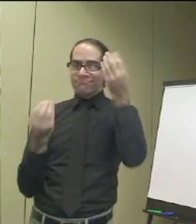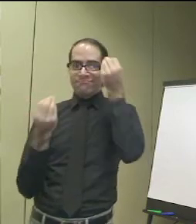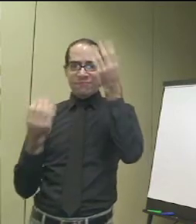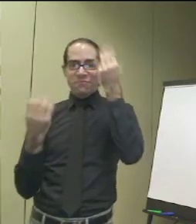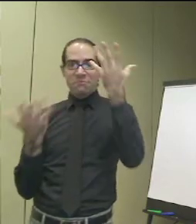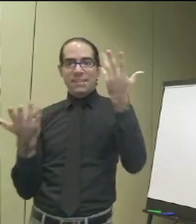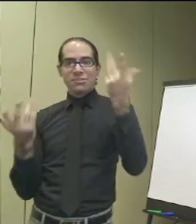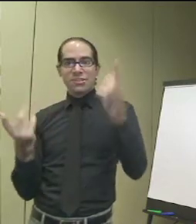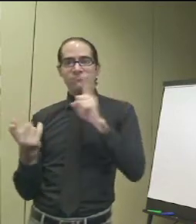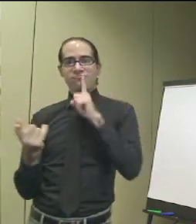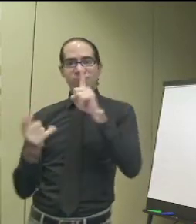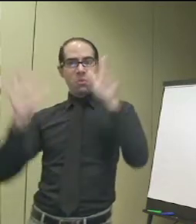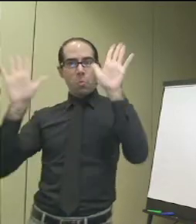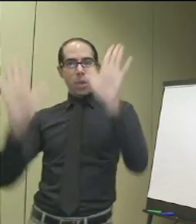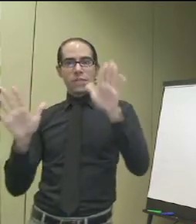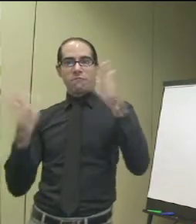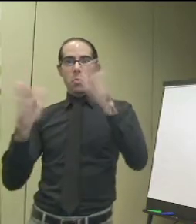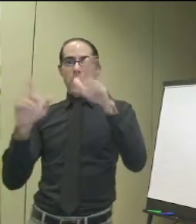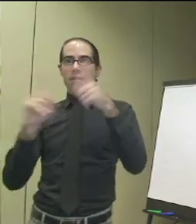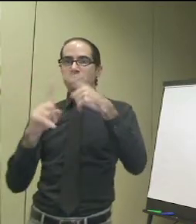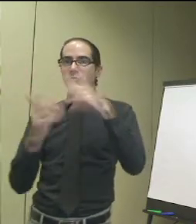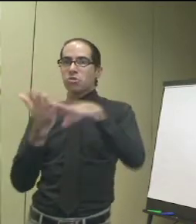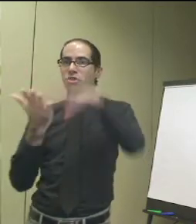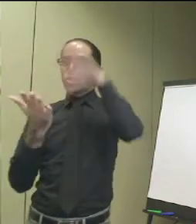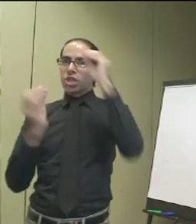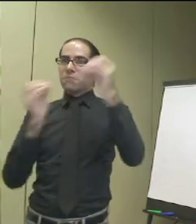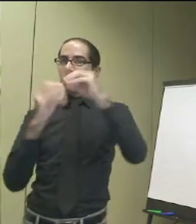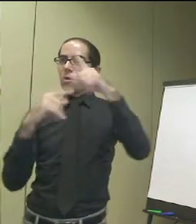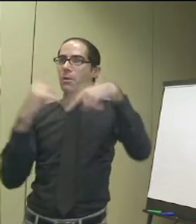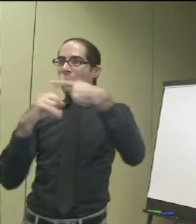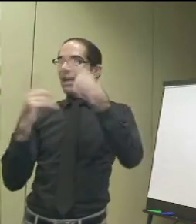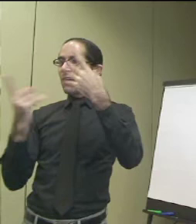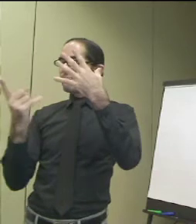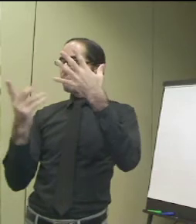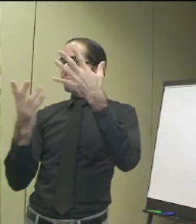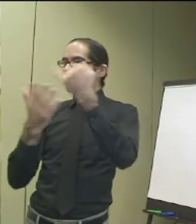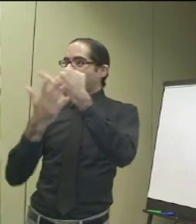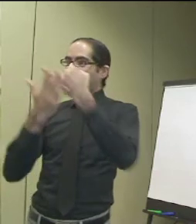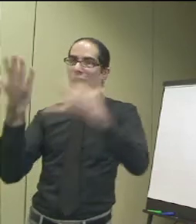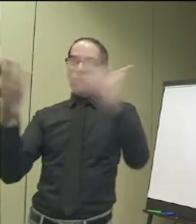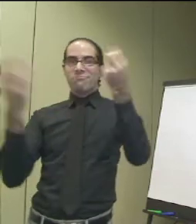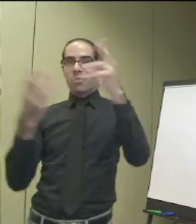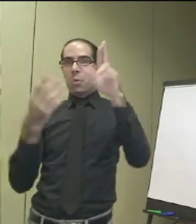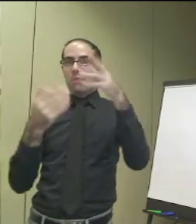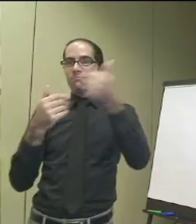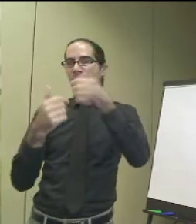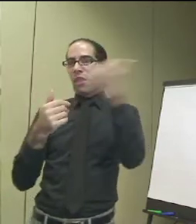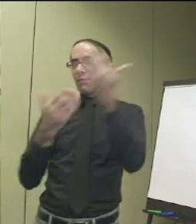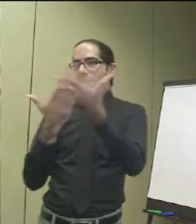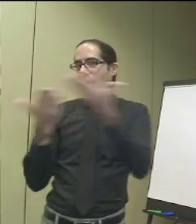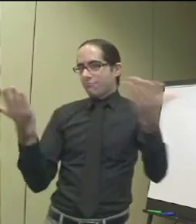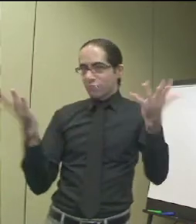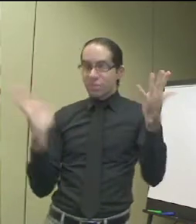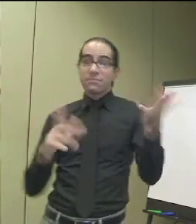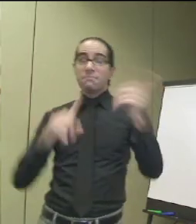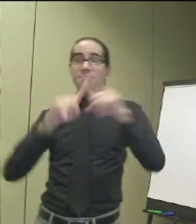everything going on in the museum. And it's a wonderful way to learn more about exhibits and the art.